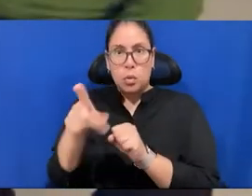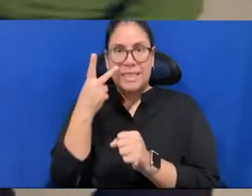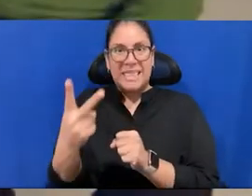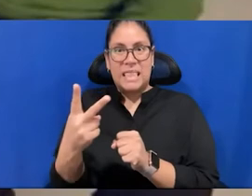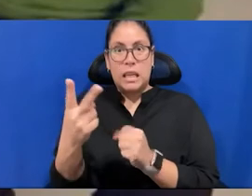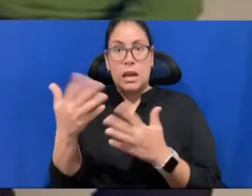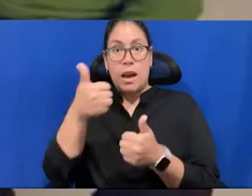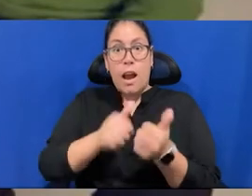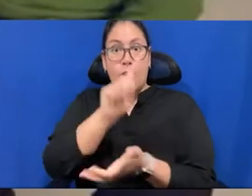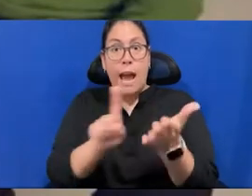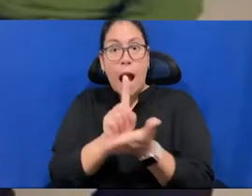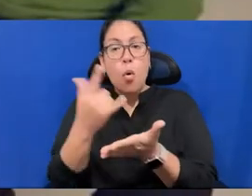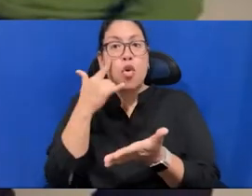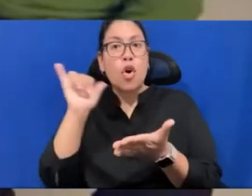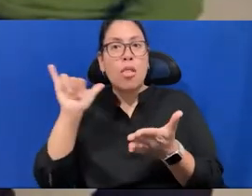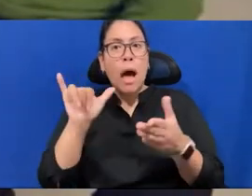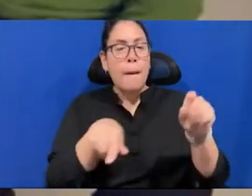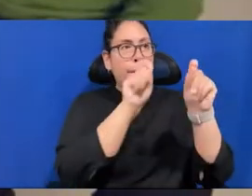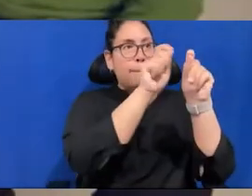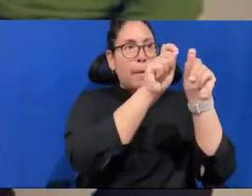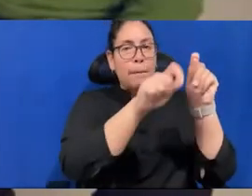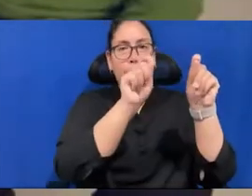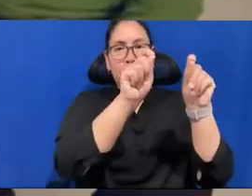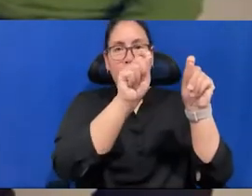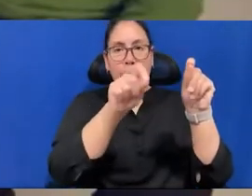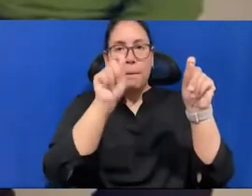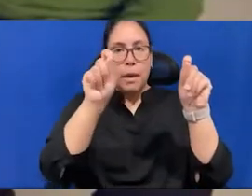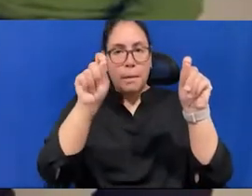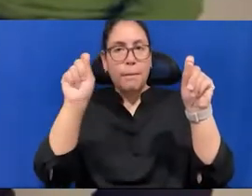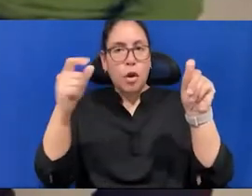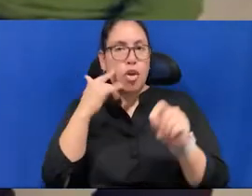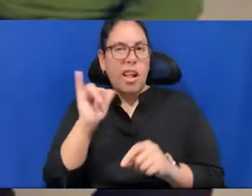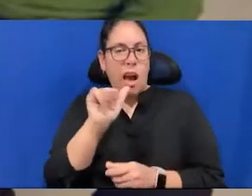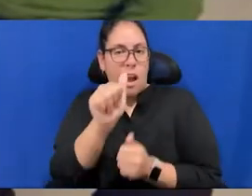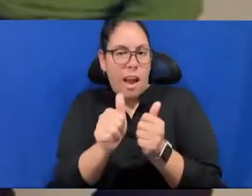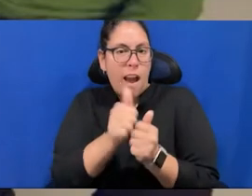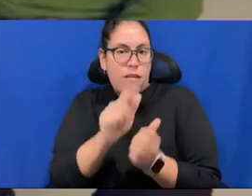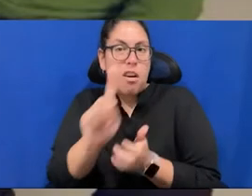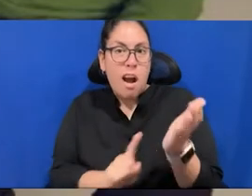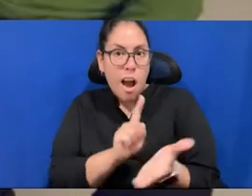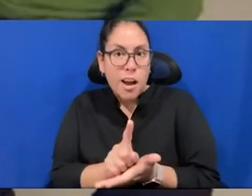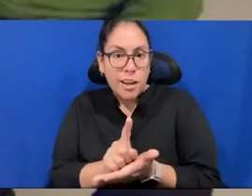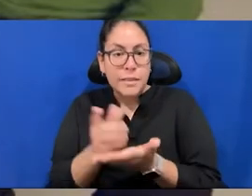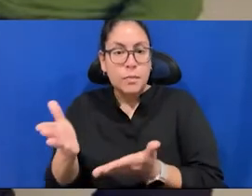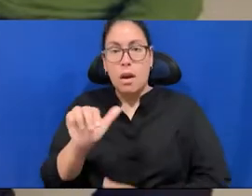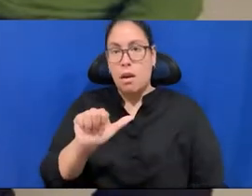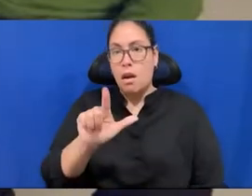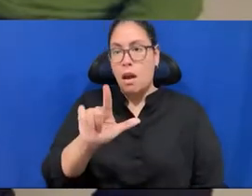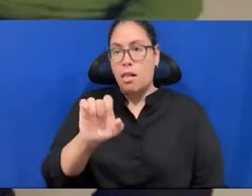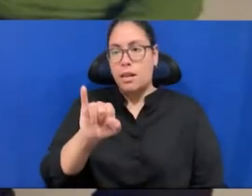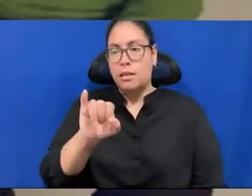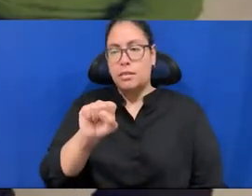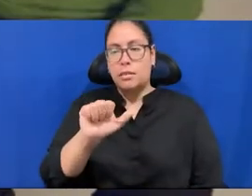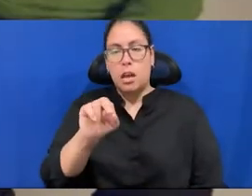And, uh, with our dear colleague, our curatorial colleague, Alessandra Gomez, we reached out to all 52 states,